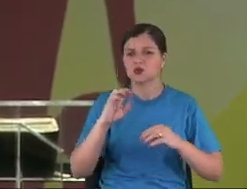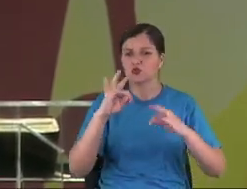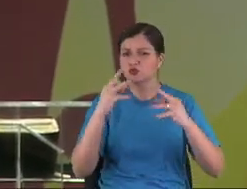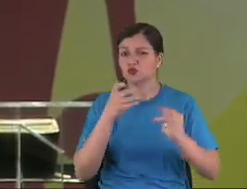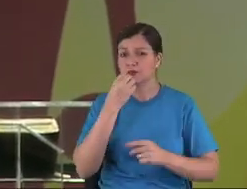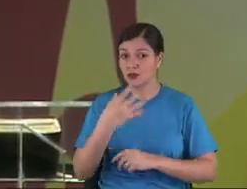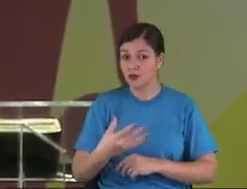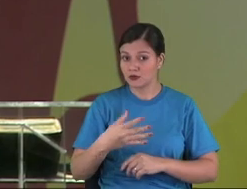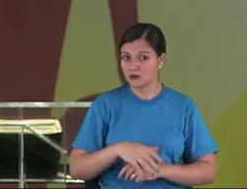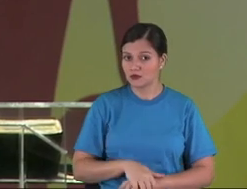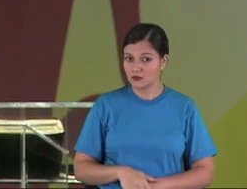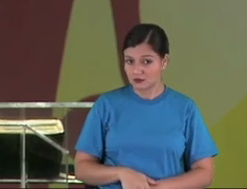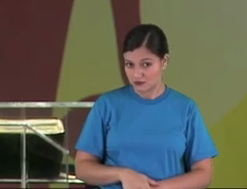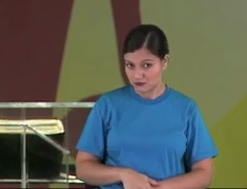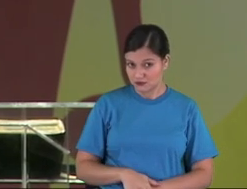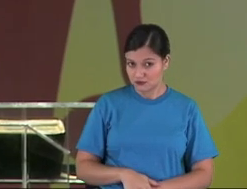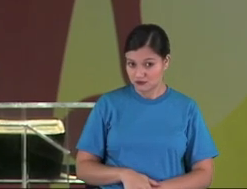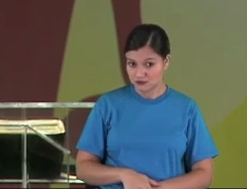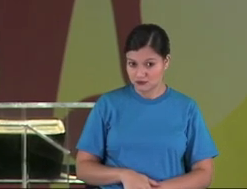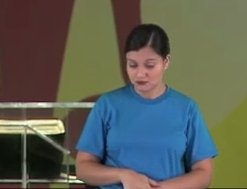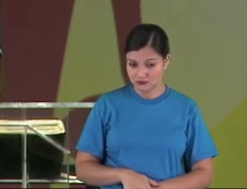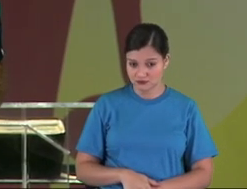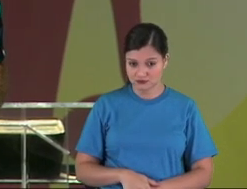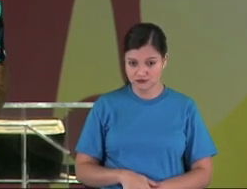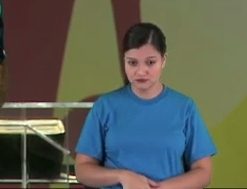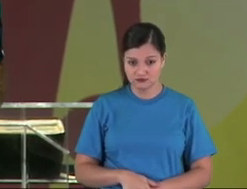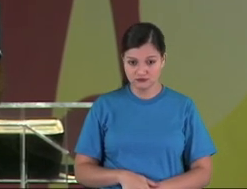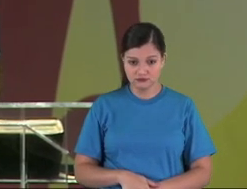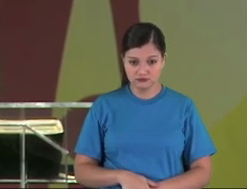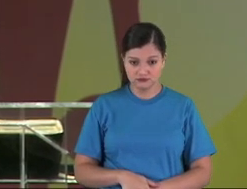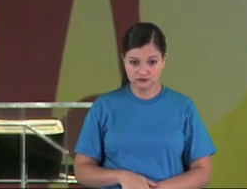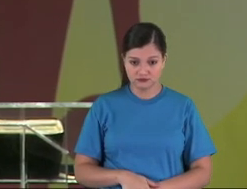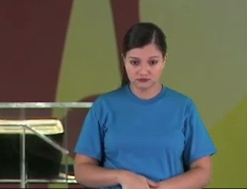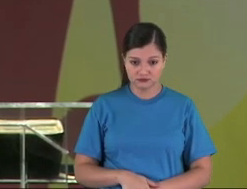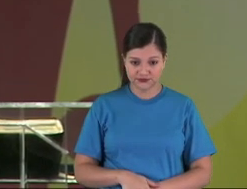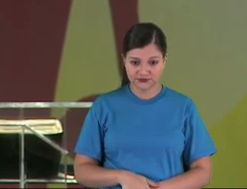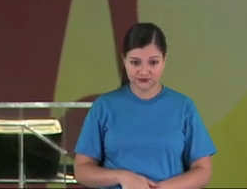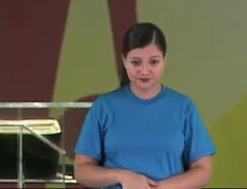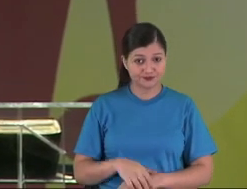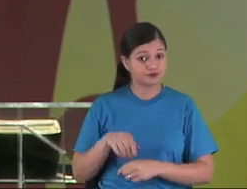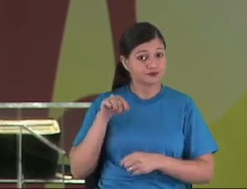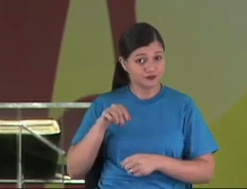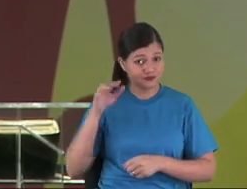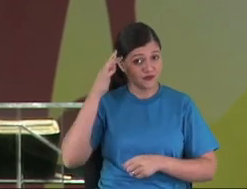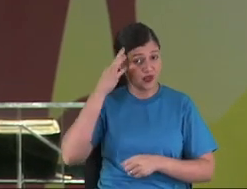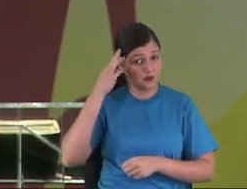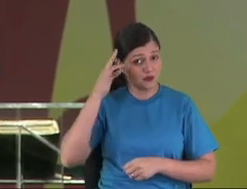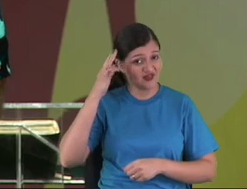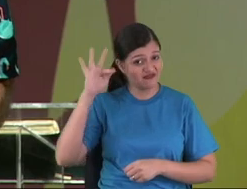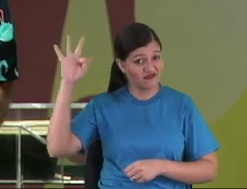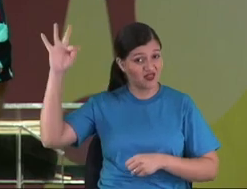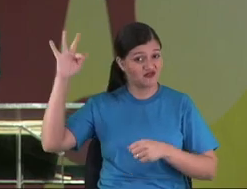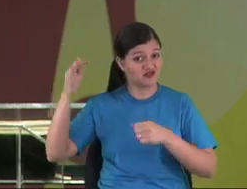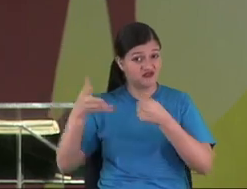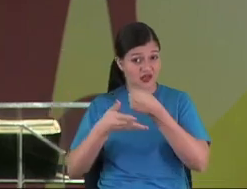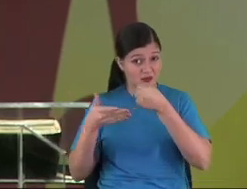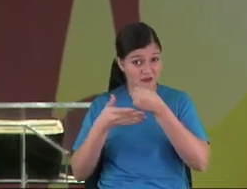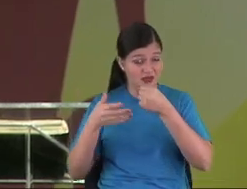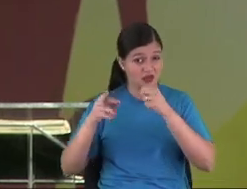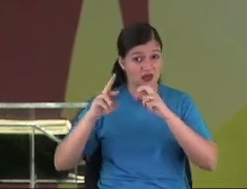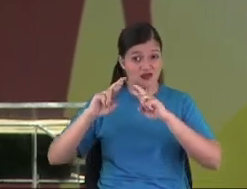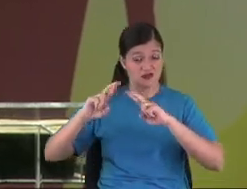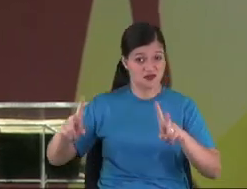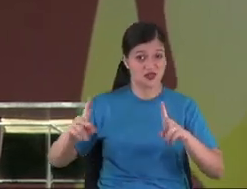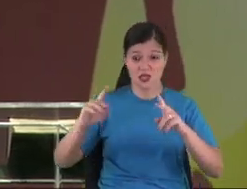father, the mother, everything go well. That's an opposite philosophy to the